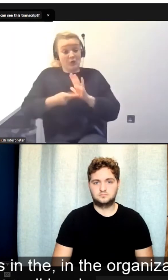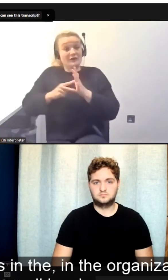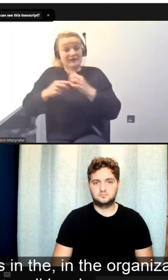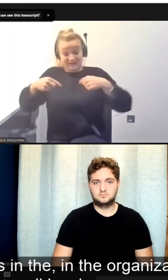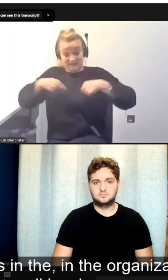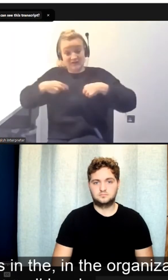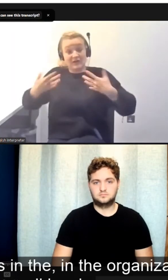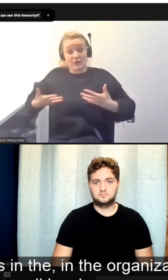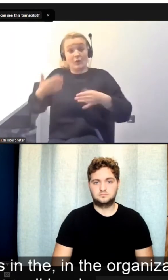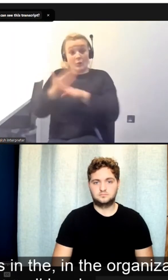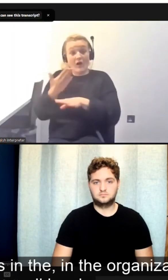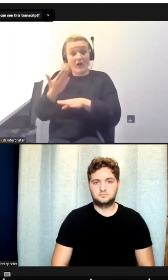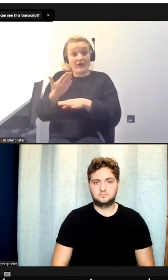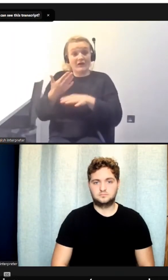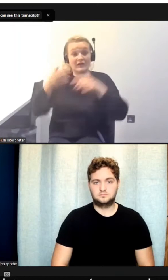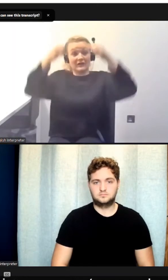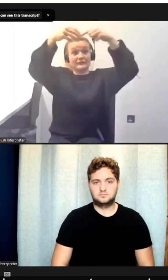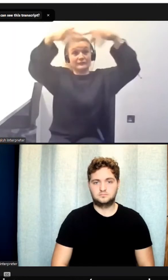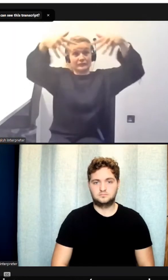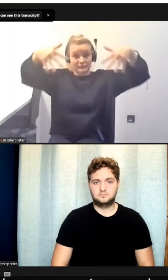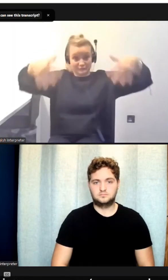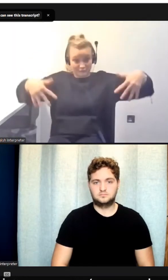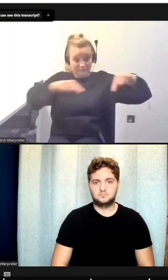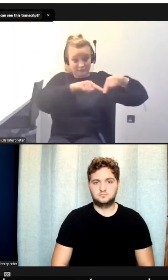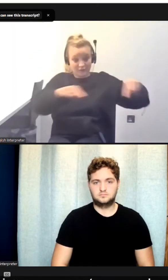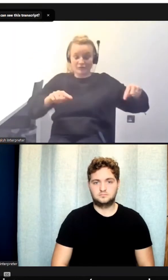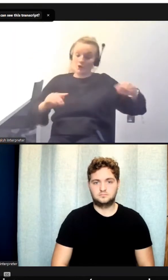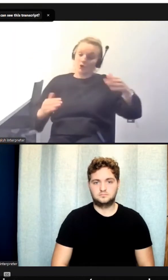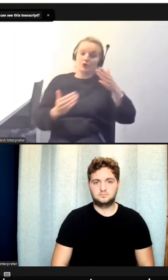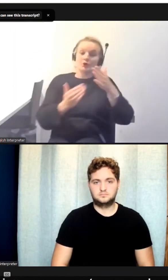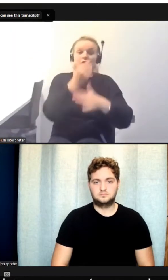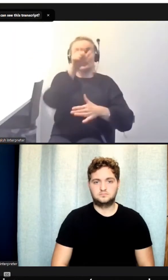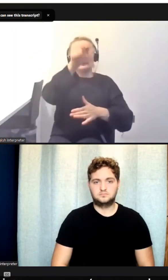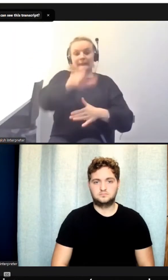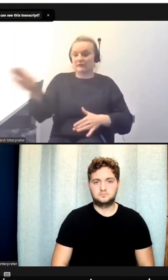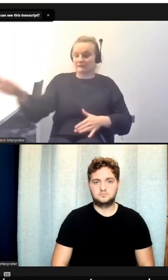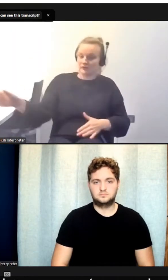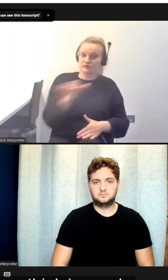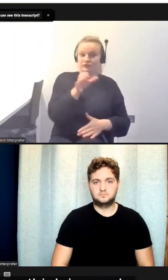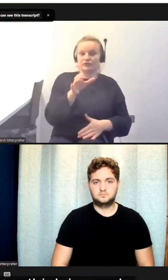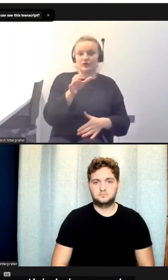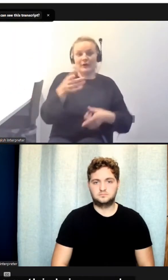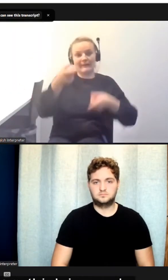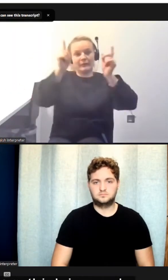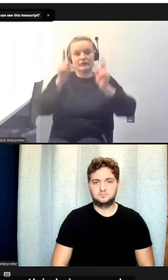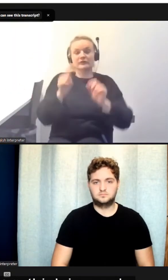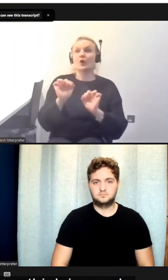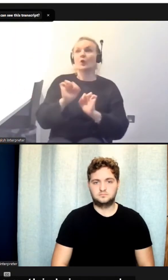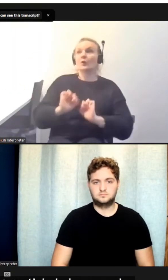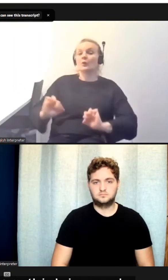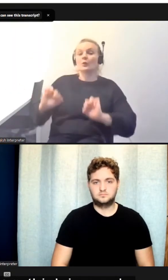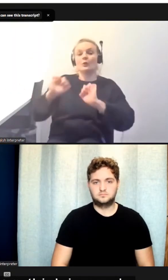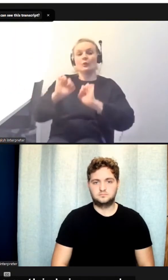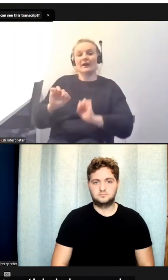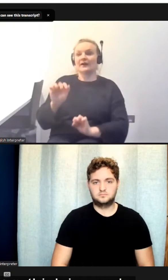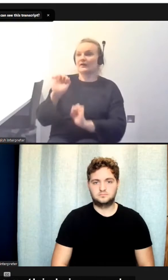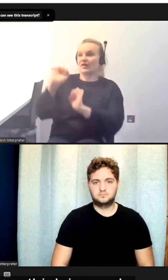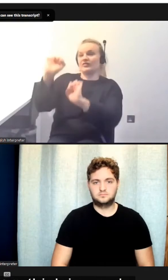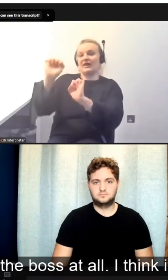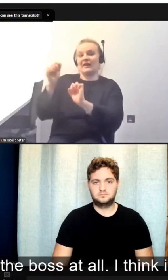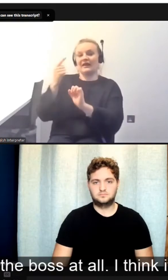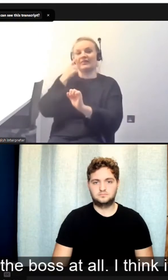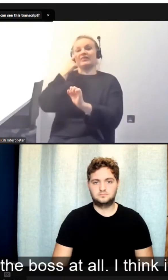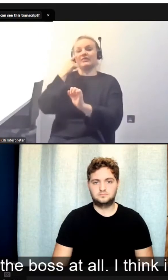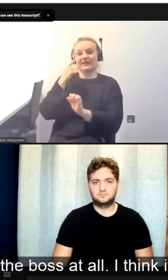at a very small level, we get a new team leader comes in or we get a new boss. We wait to find out what that they think is